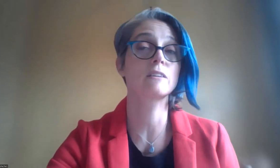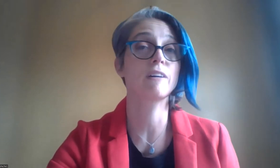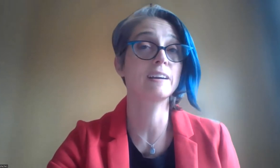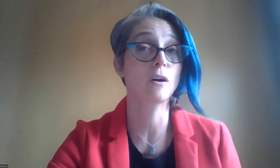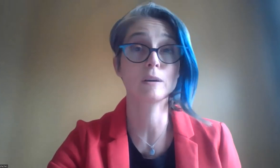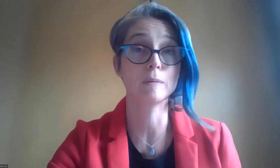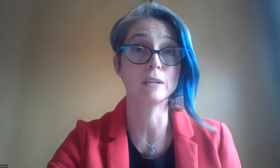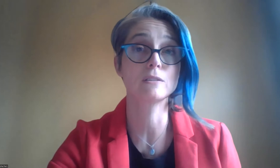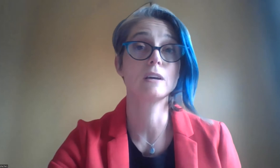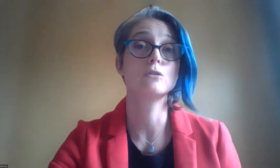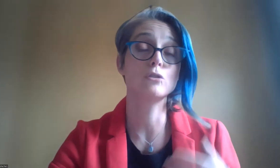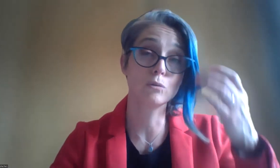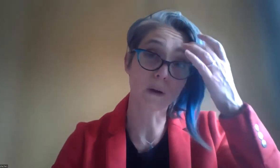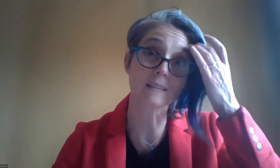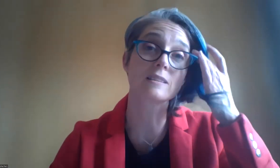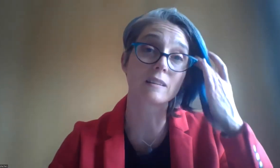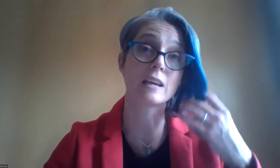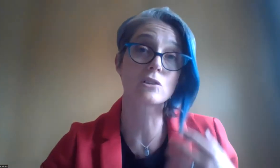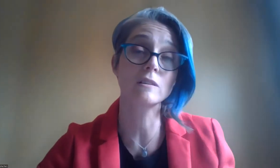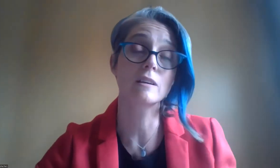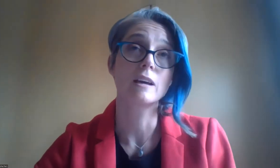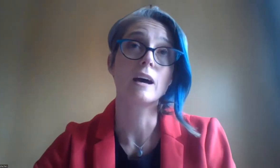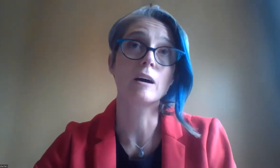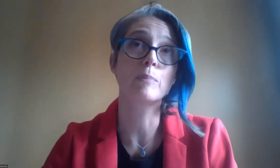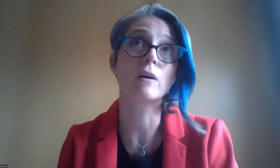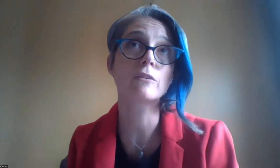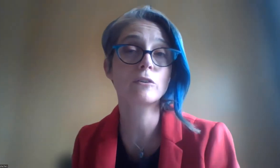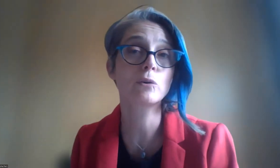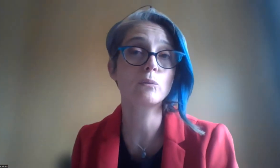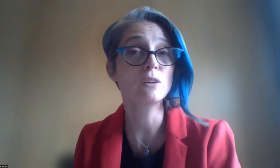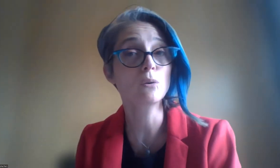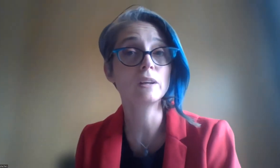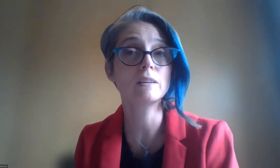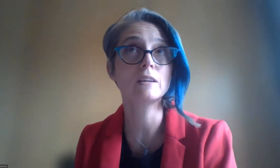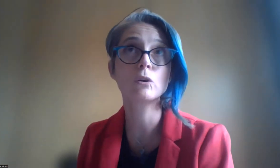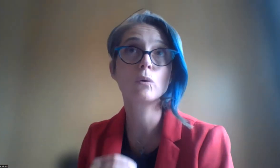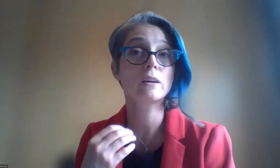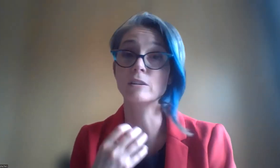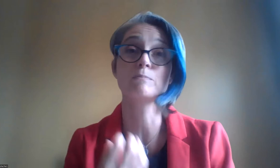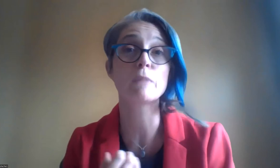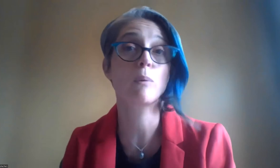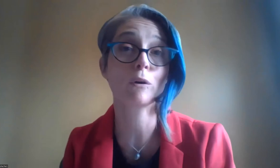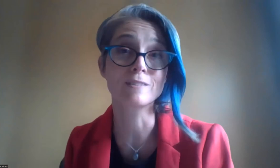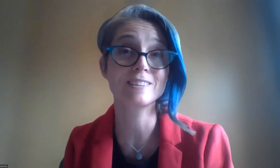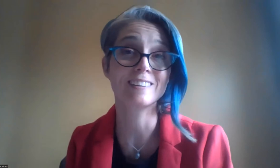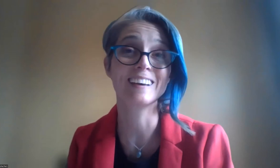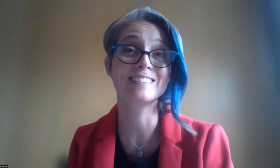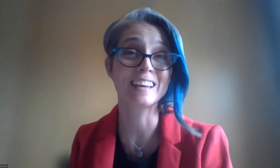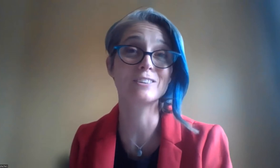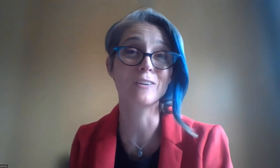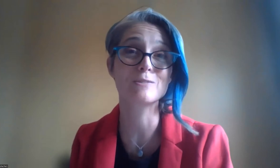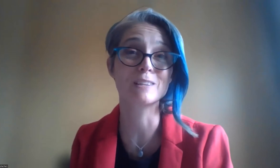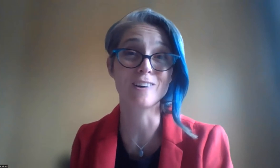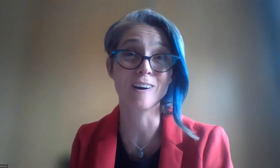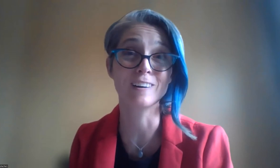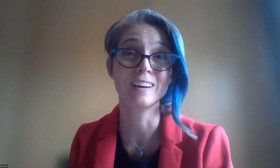signifying our commitment to reconciliation but also we note that you know as important as